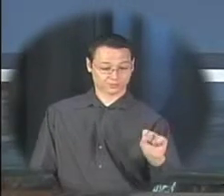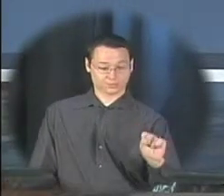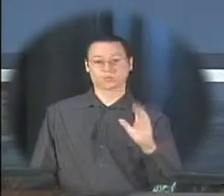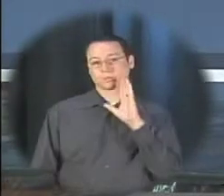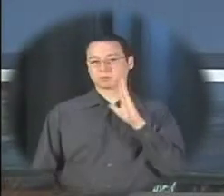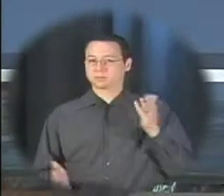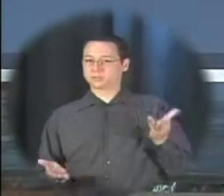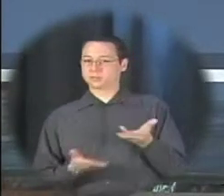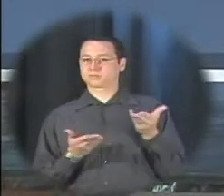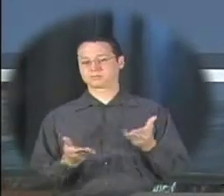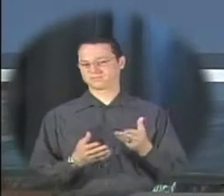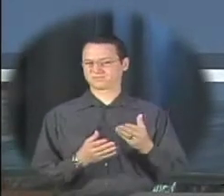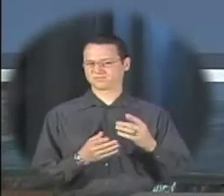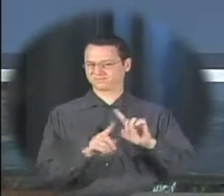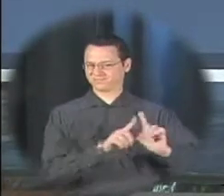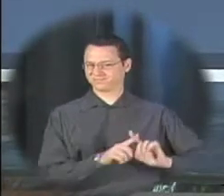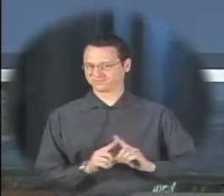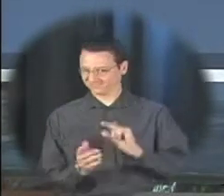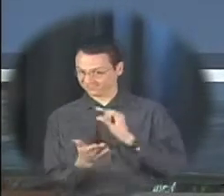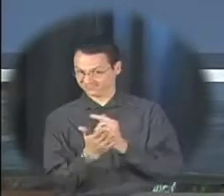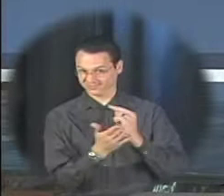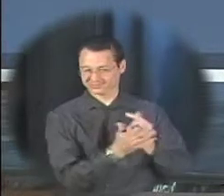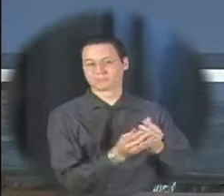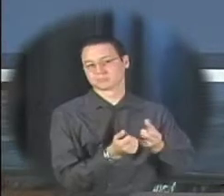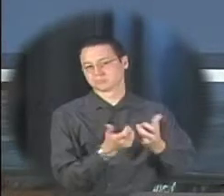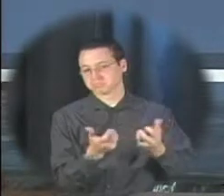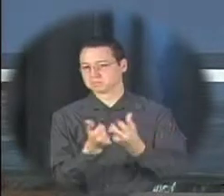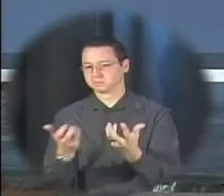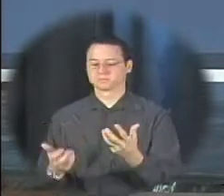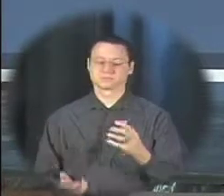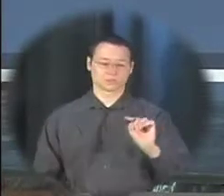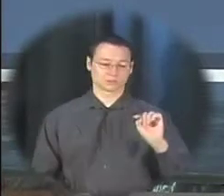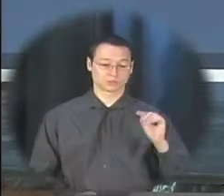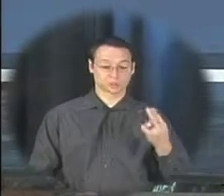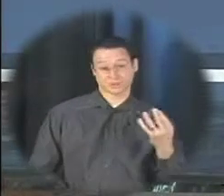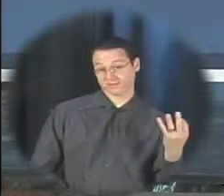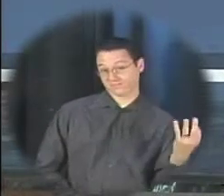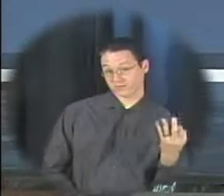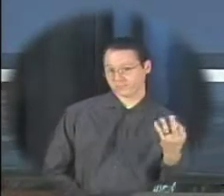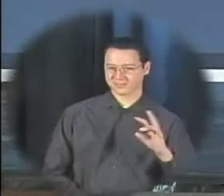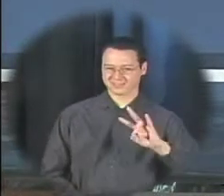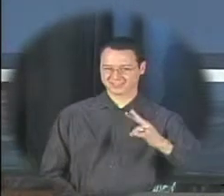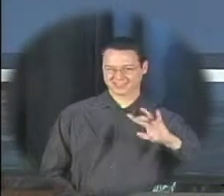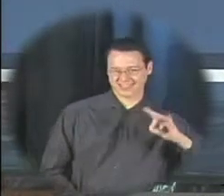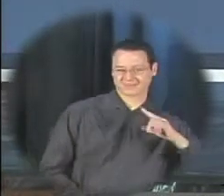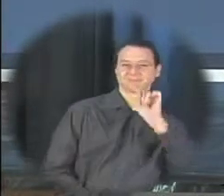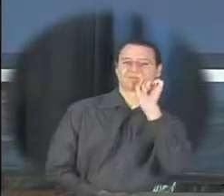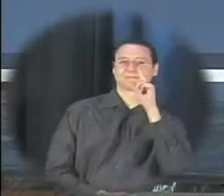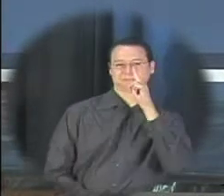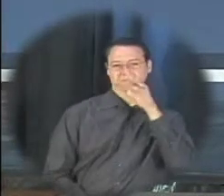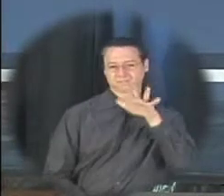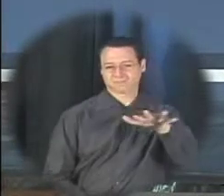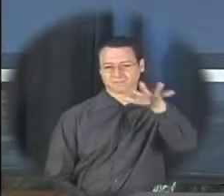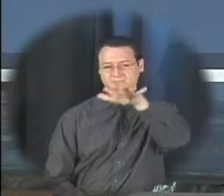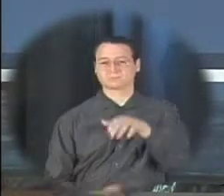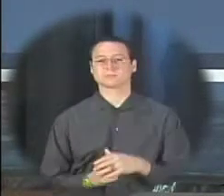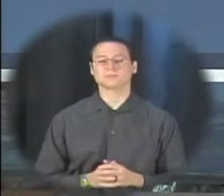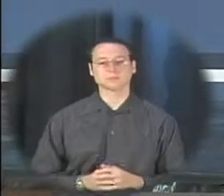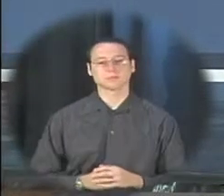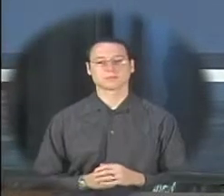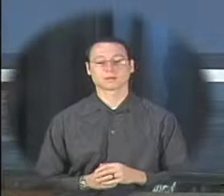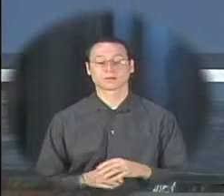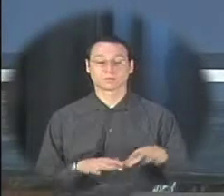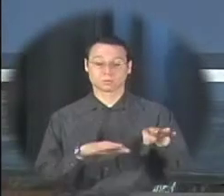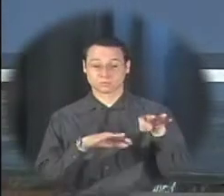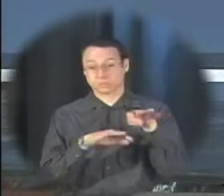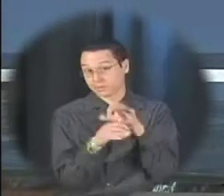graduation supplies on Thursday March 7th and Friday March 8th during both launches in the common area class rings will also be delivered